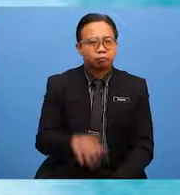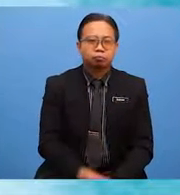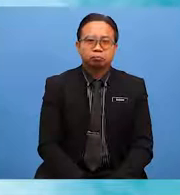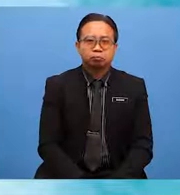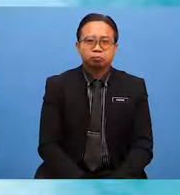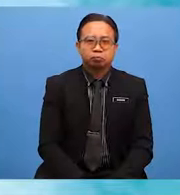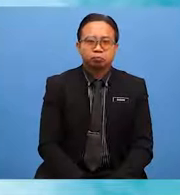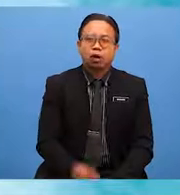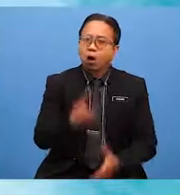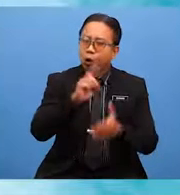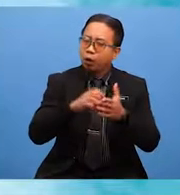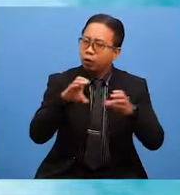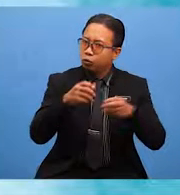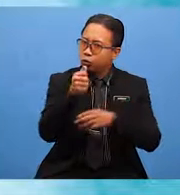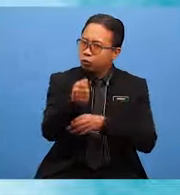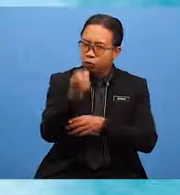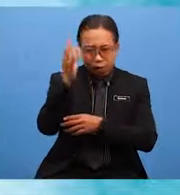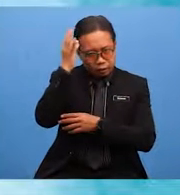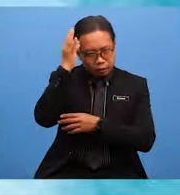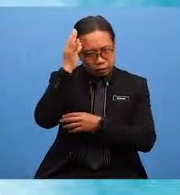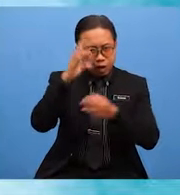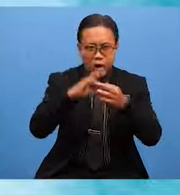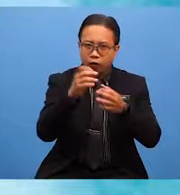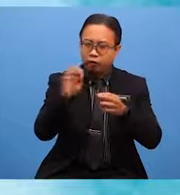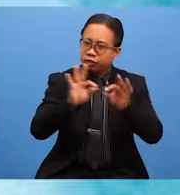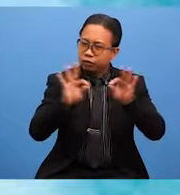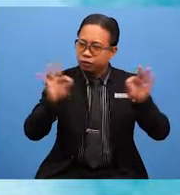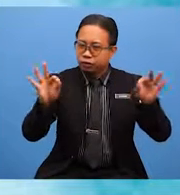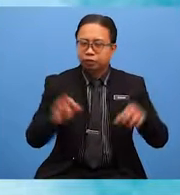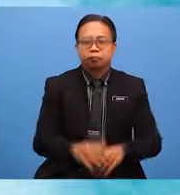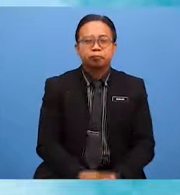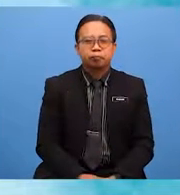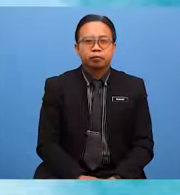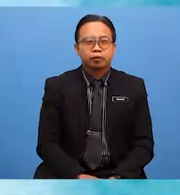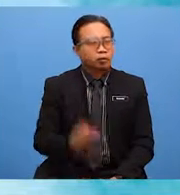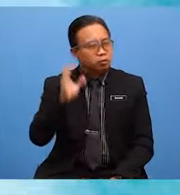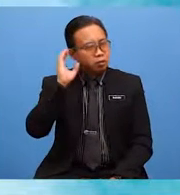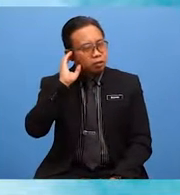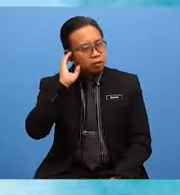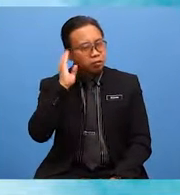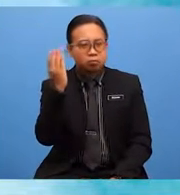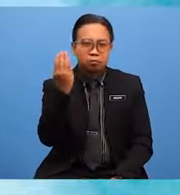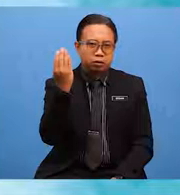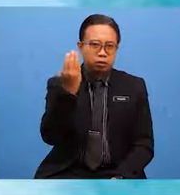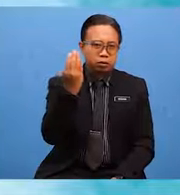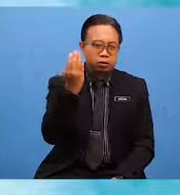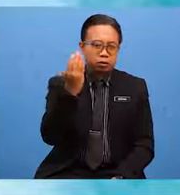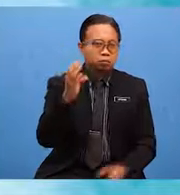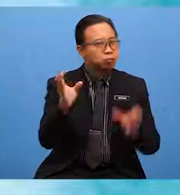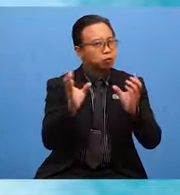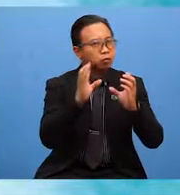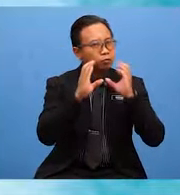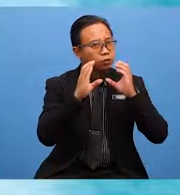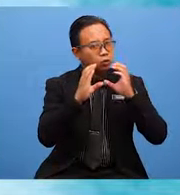What do you think of this sentence? It sounds too casual and conversational, right?